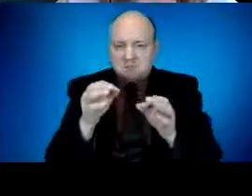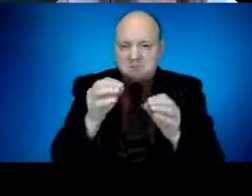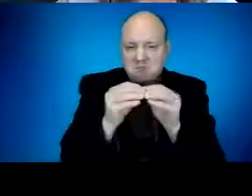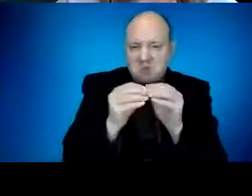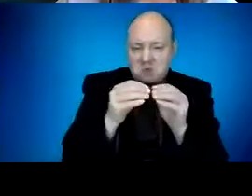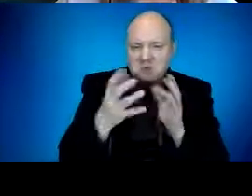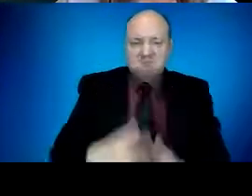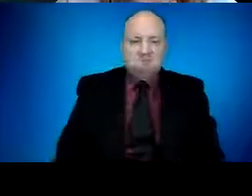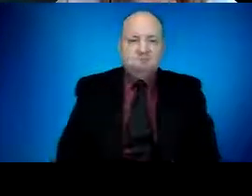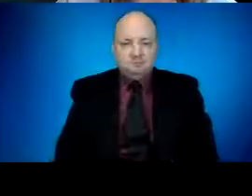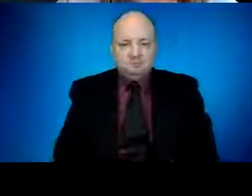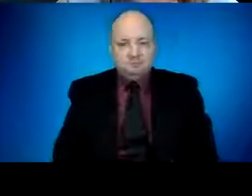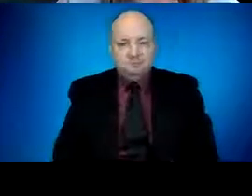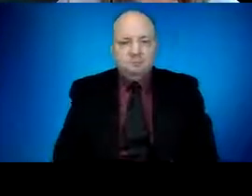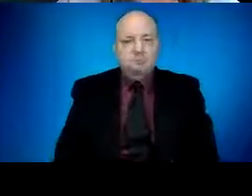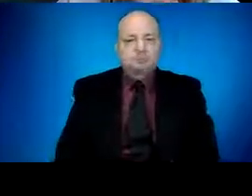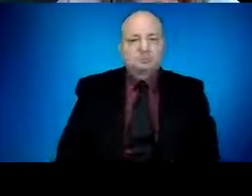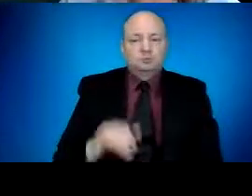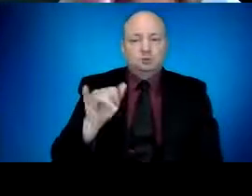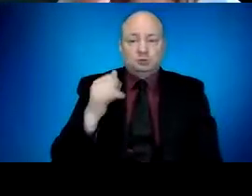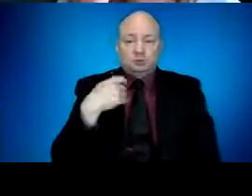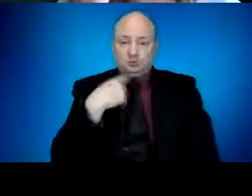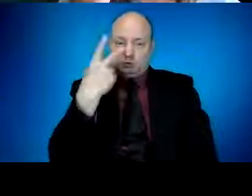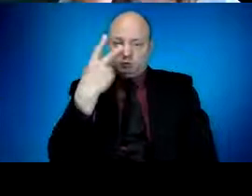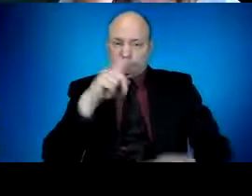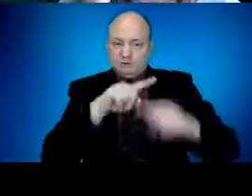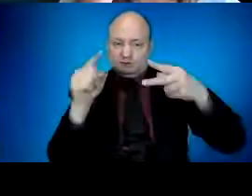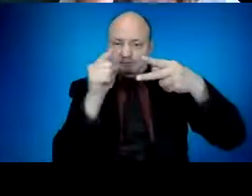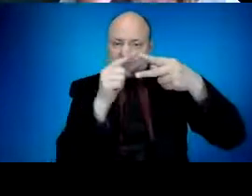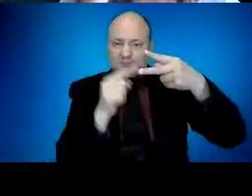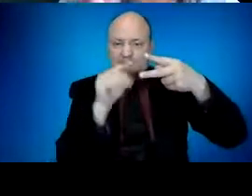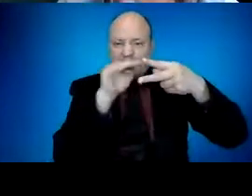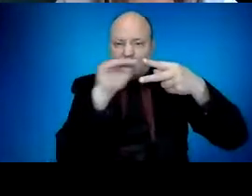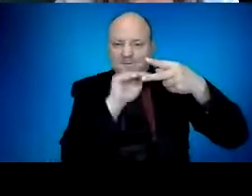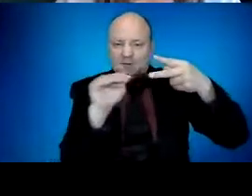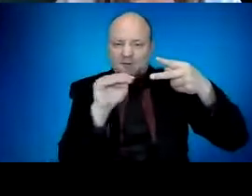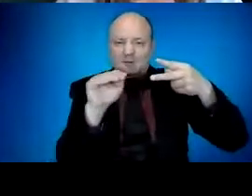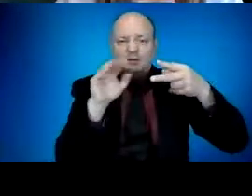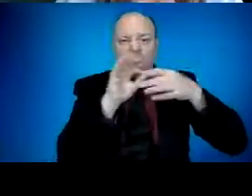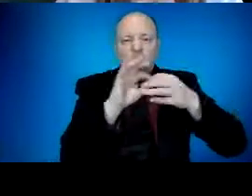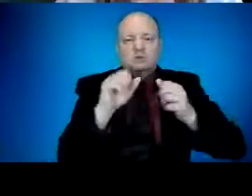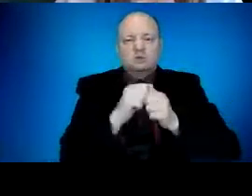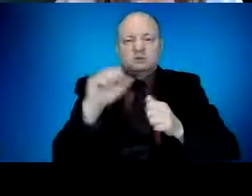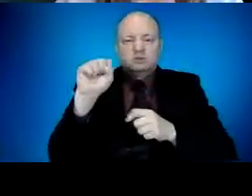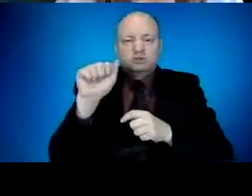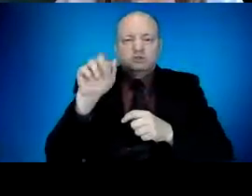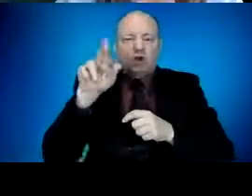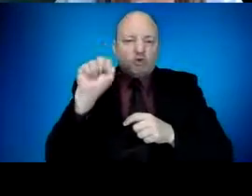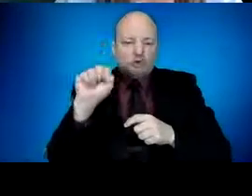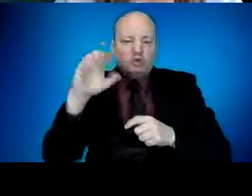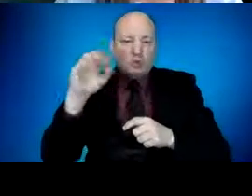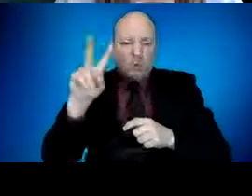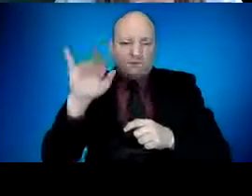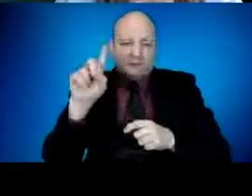classification for variants of SARS-CoV-2, the underlying virus that causes COVID-19. The first classification